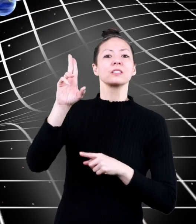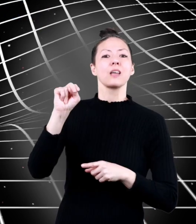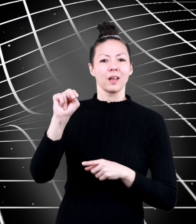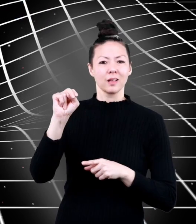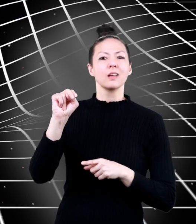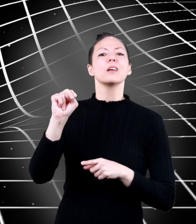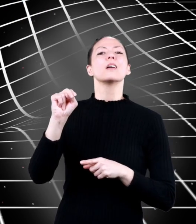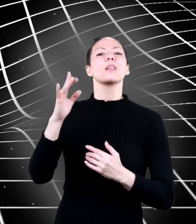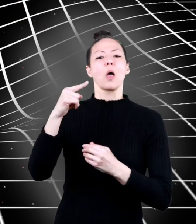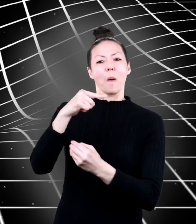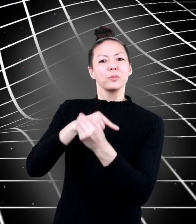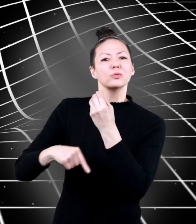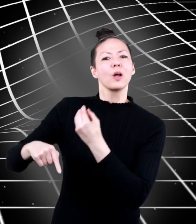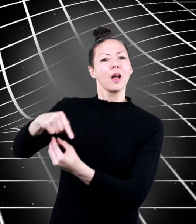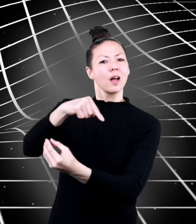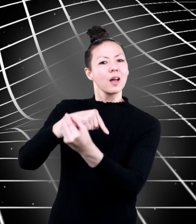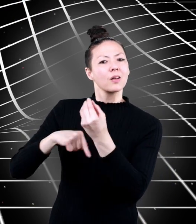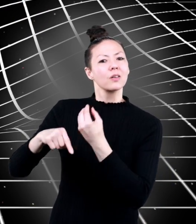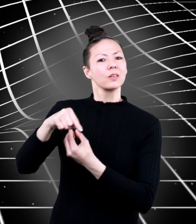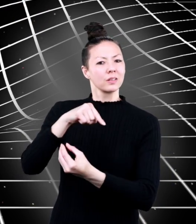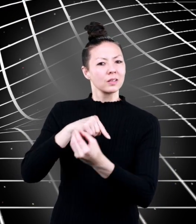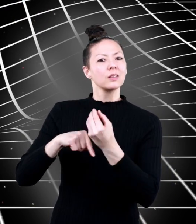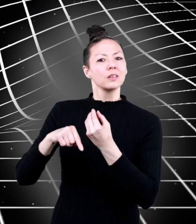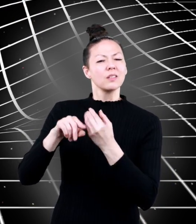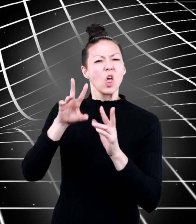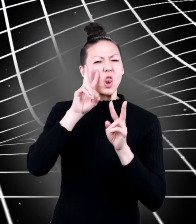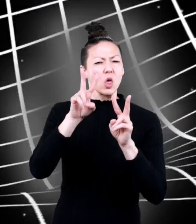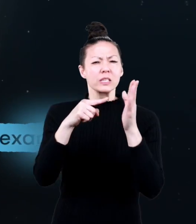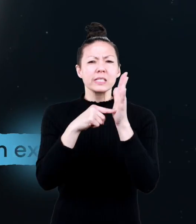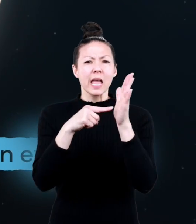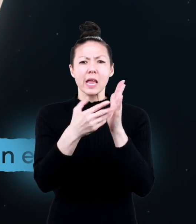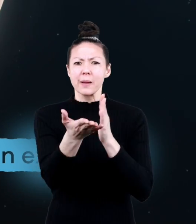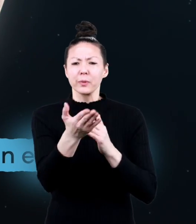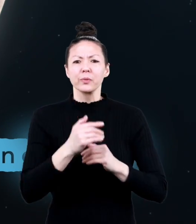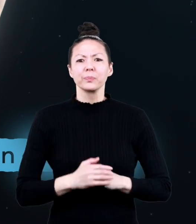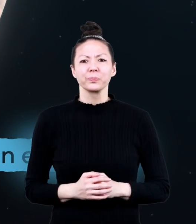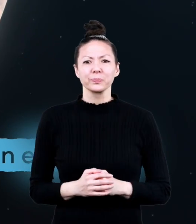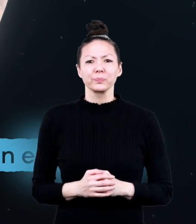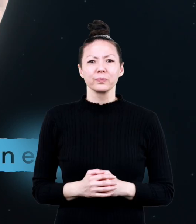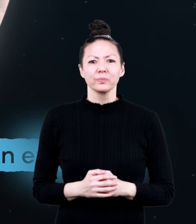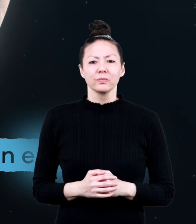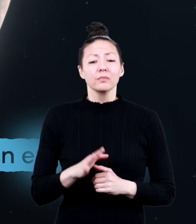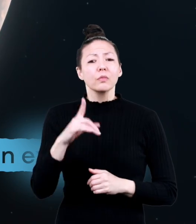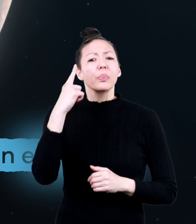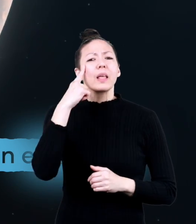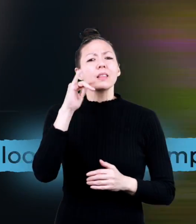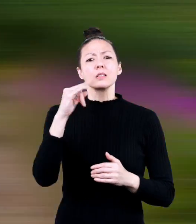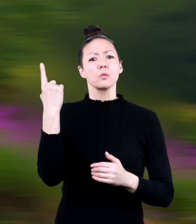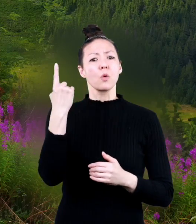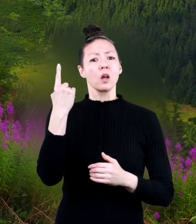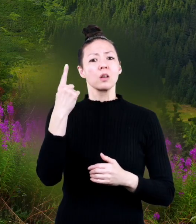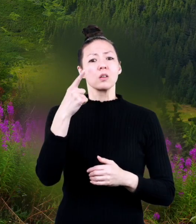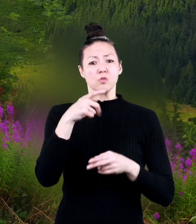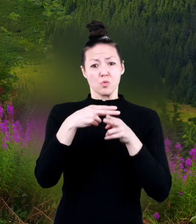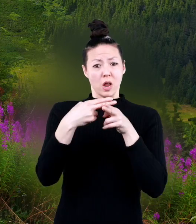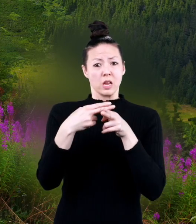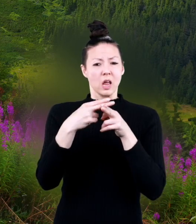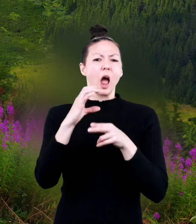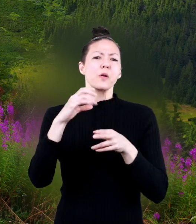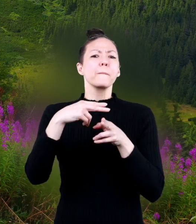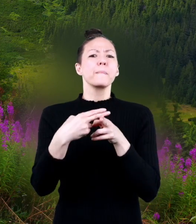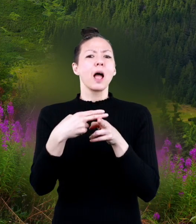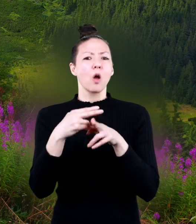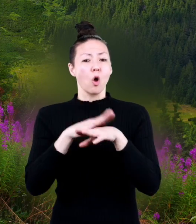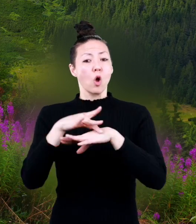or attracted to the Sun as they orbit around it. Let's look at an example. Do you think that